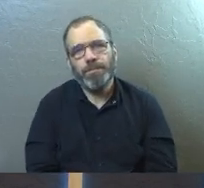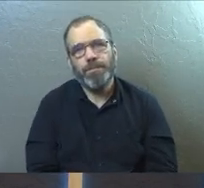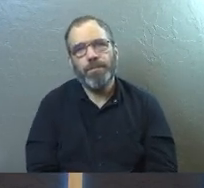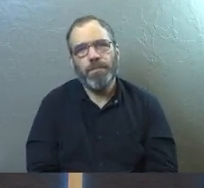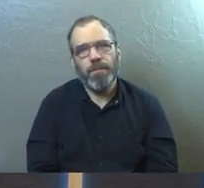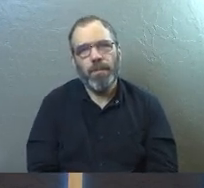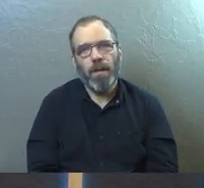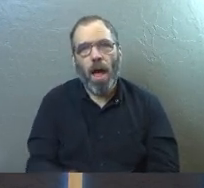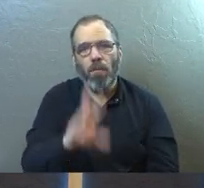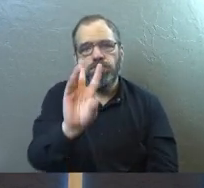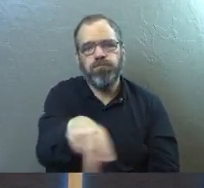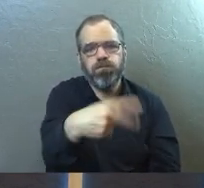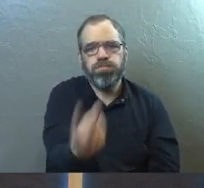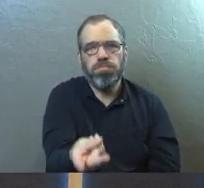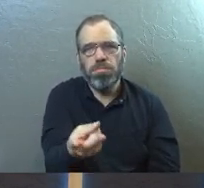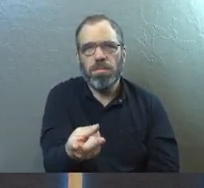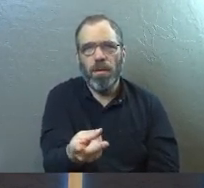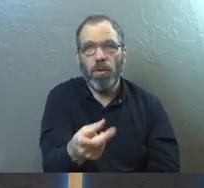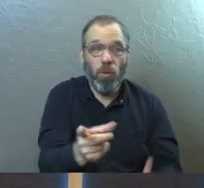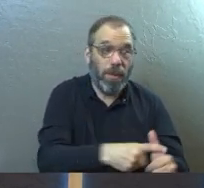We completely flip-flopped.